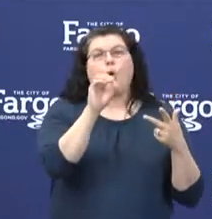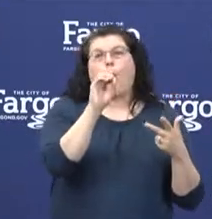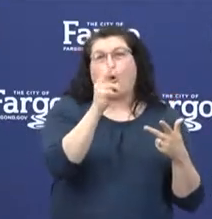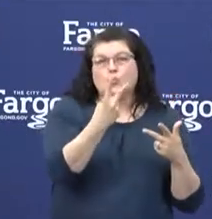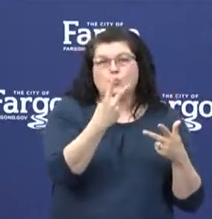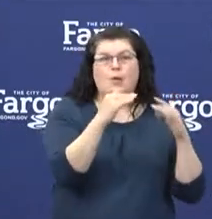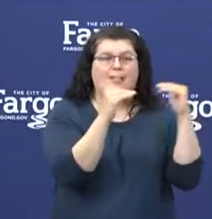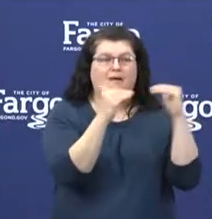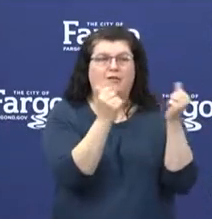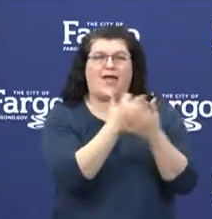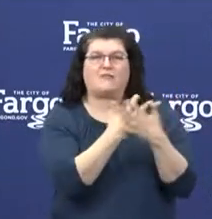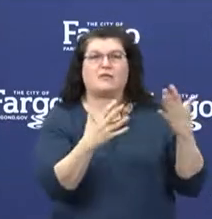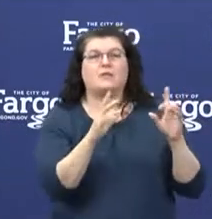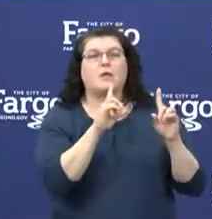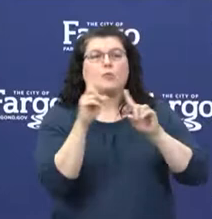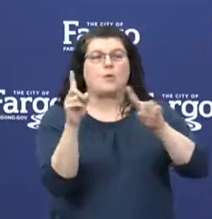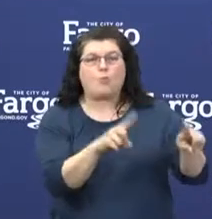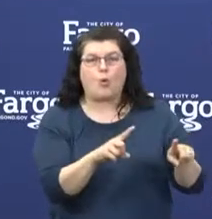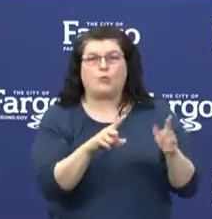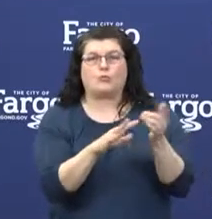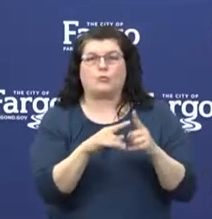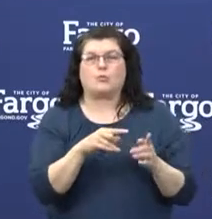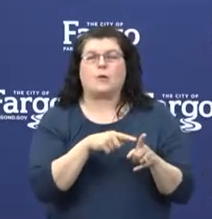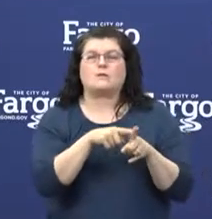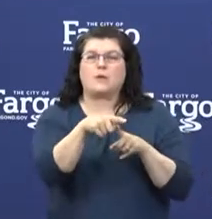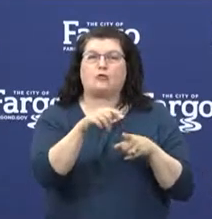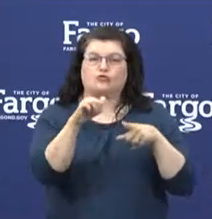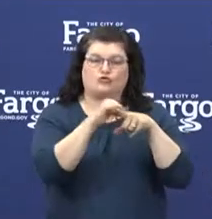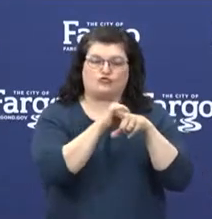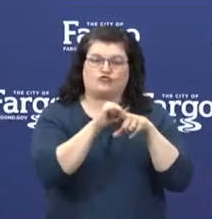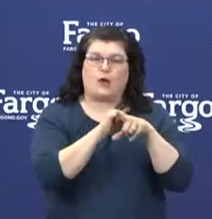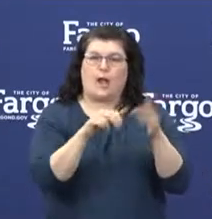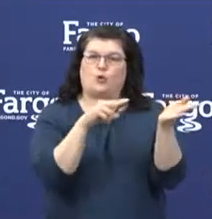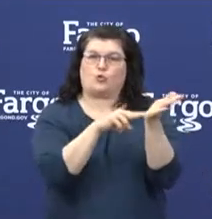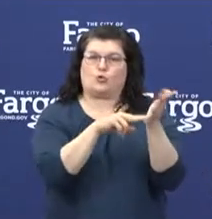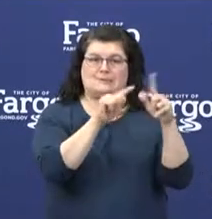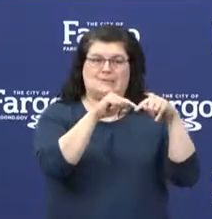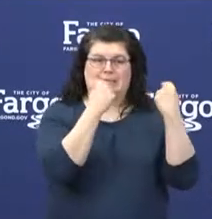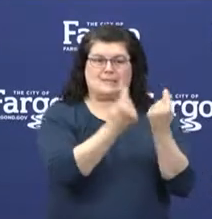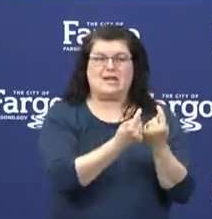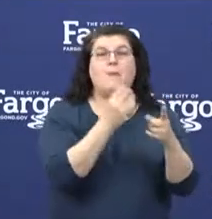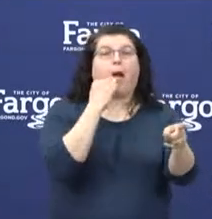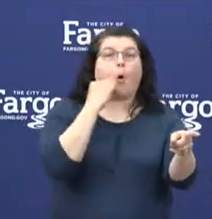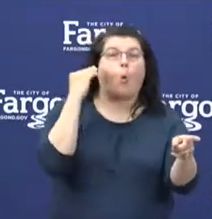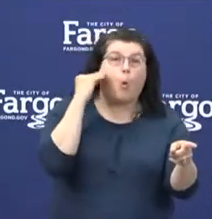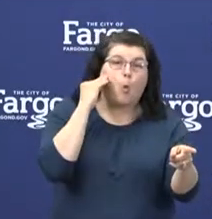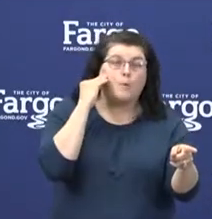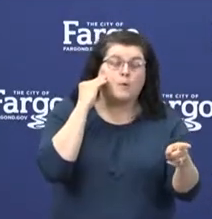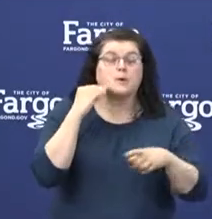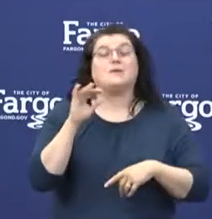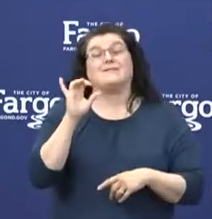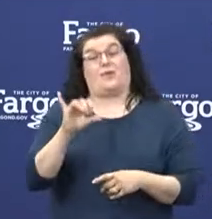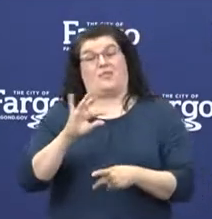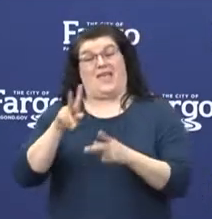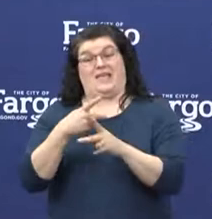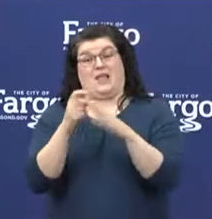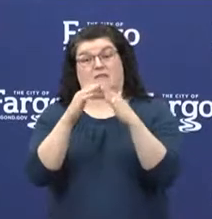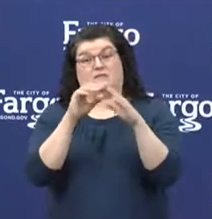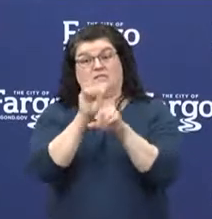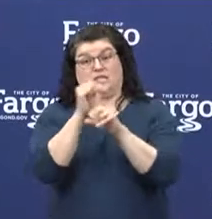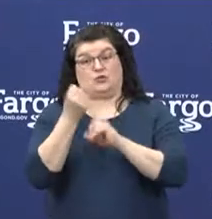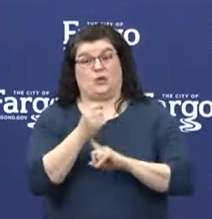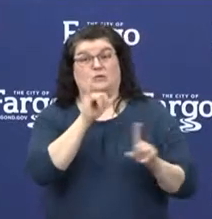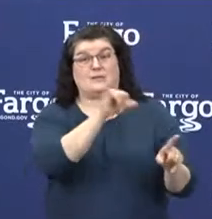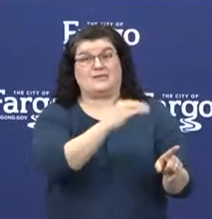support of a specially trained nursing team. The home monitoring program will help patients who can safely be cared for in their